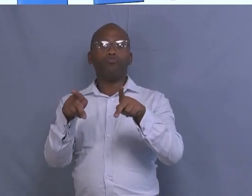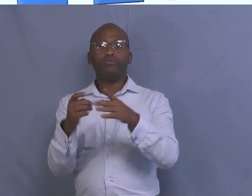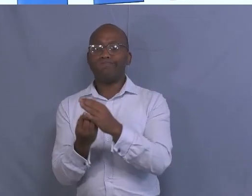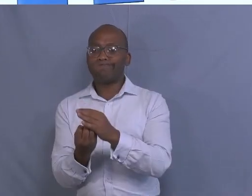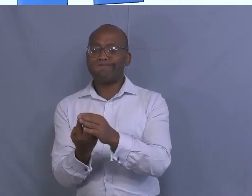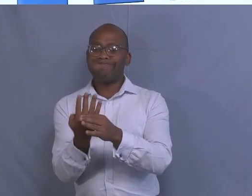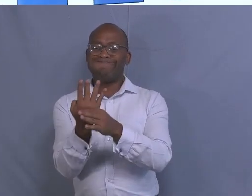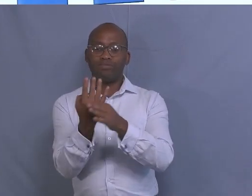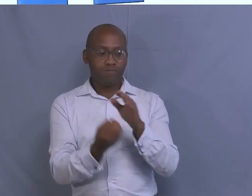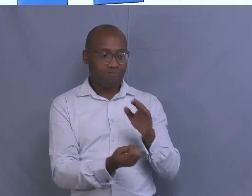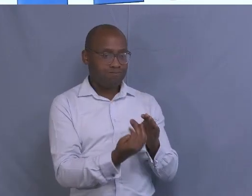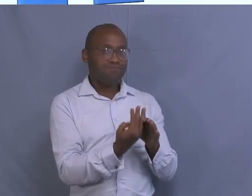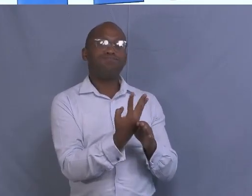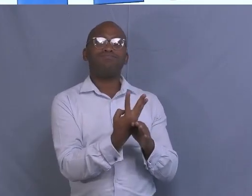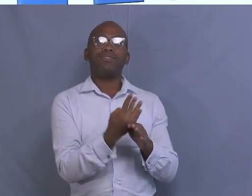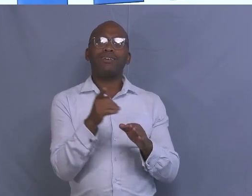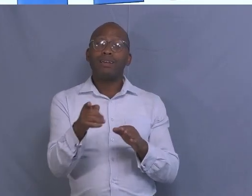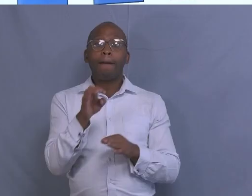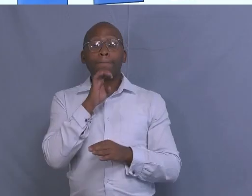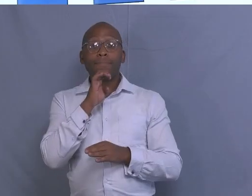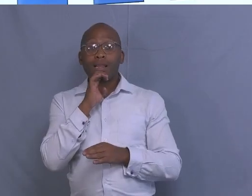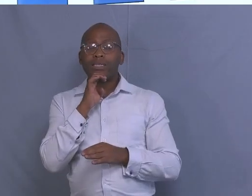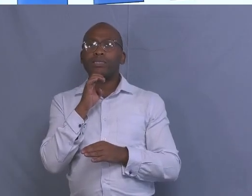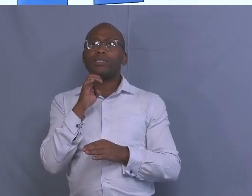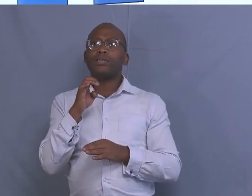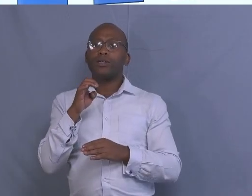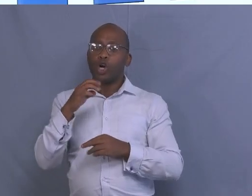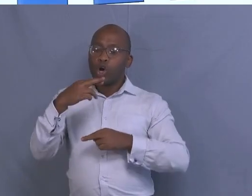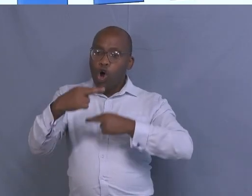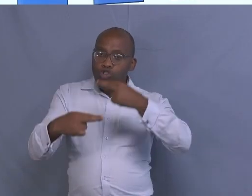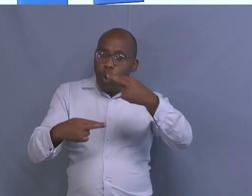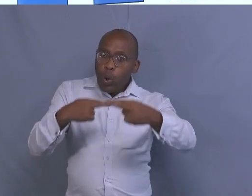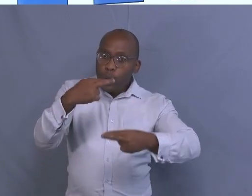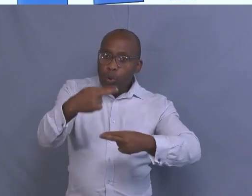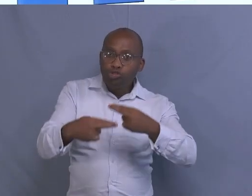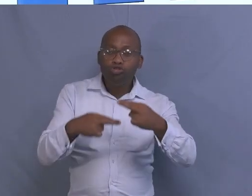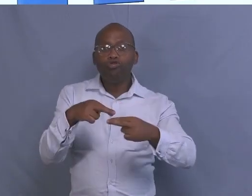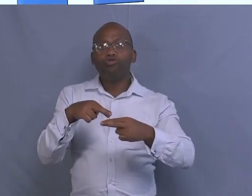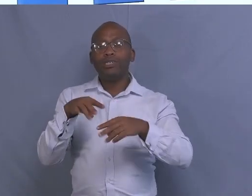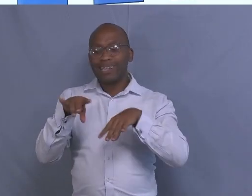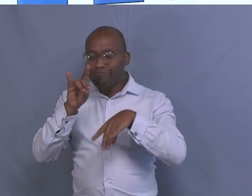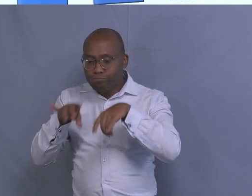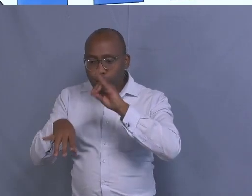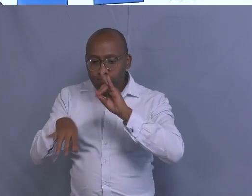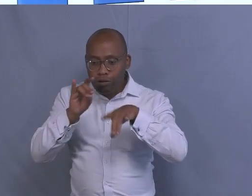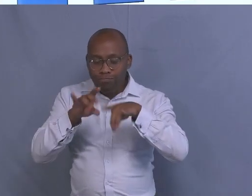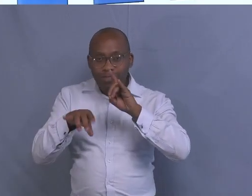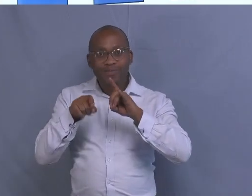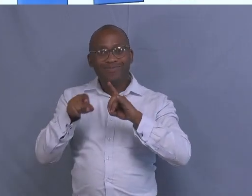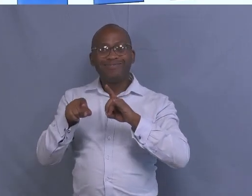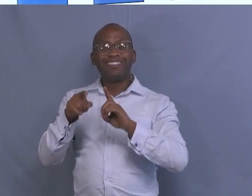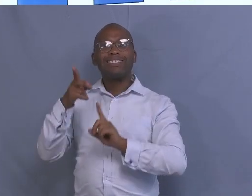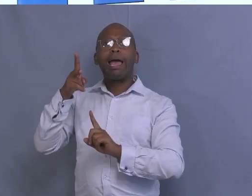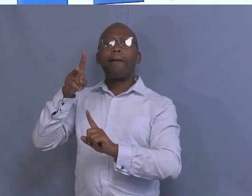rotational grazing is implemented. Rotational grazing is implemented, which assists us to prevent